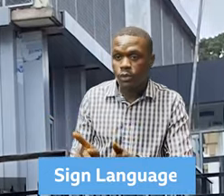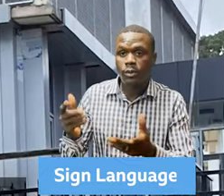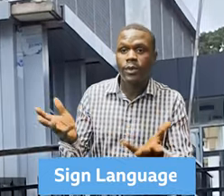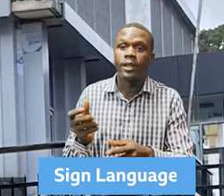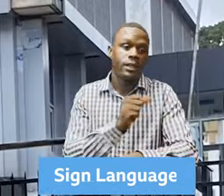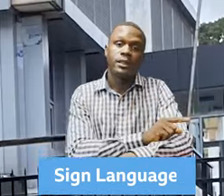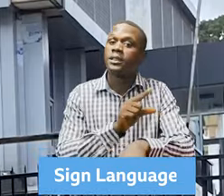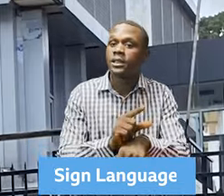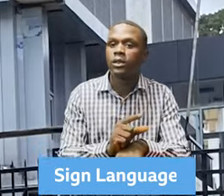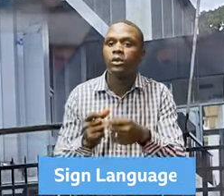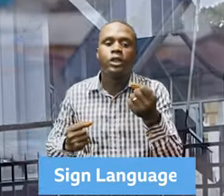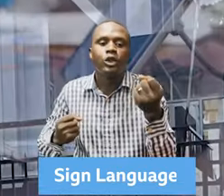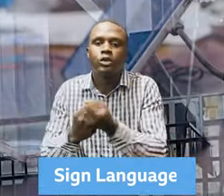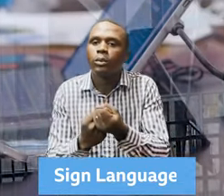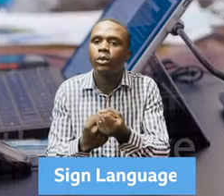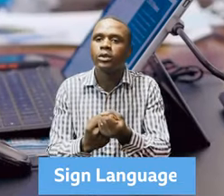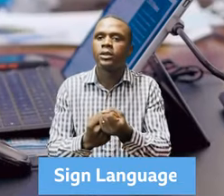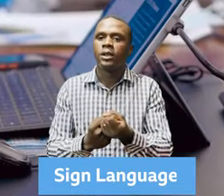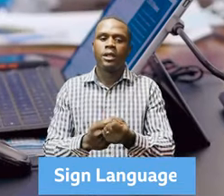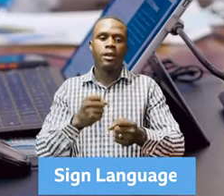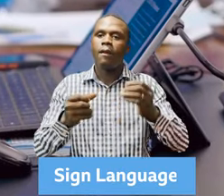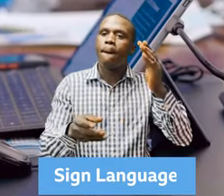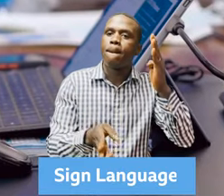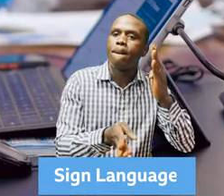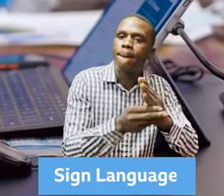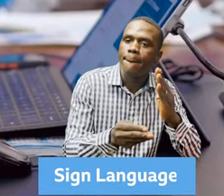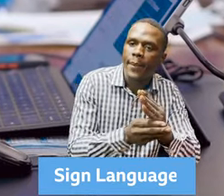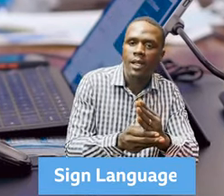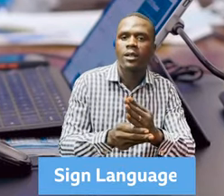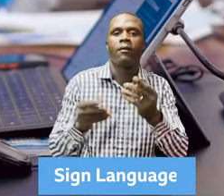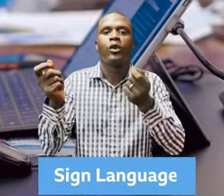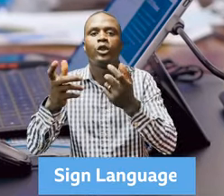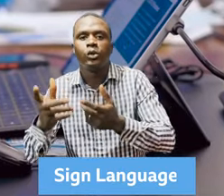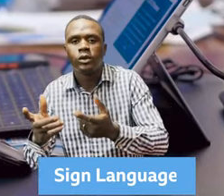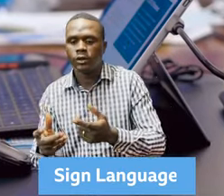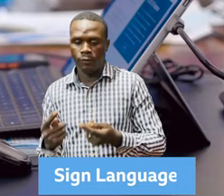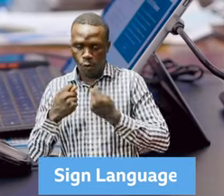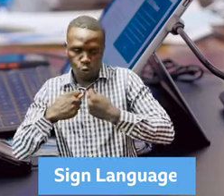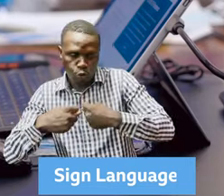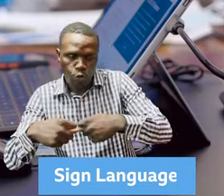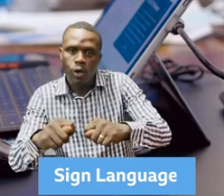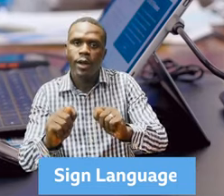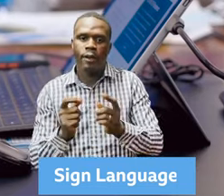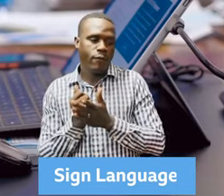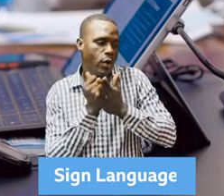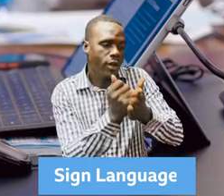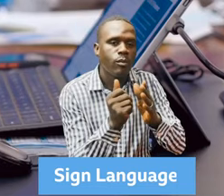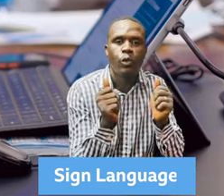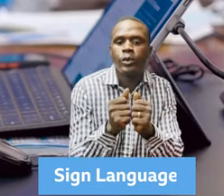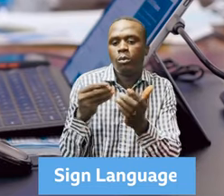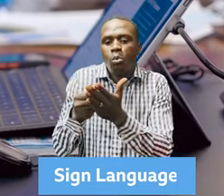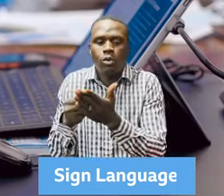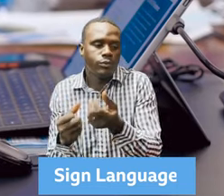central bank in coming up with proper policies, rules, and regulations that support access to finance. For example, the evaluation